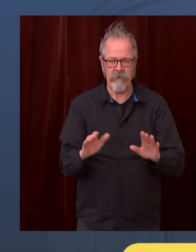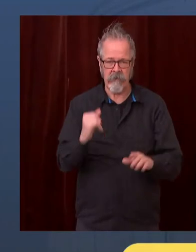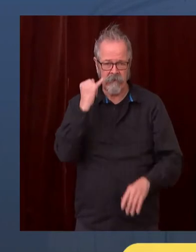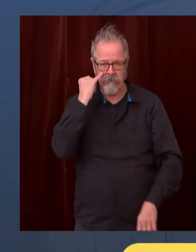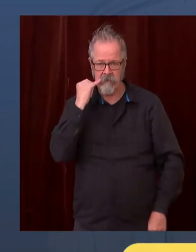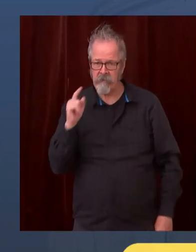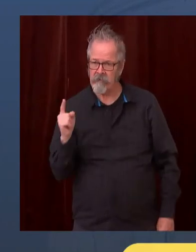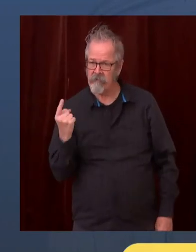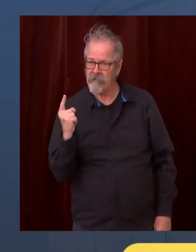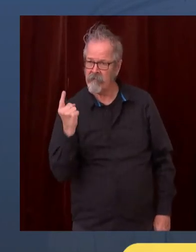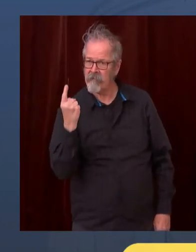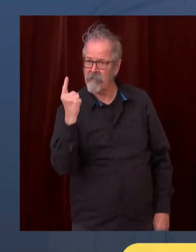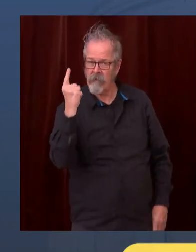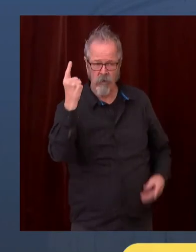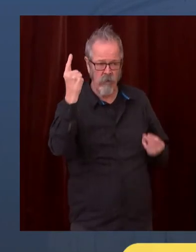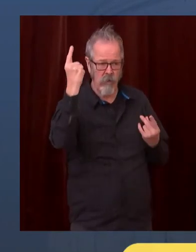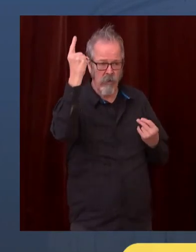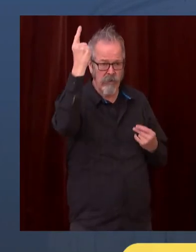your family and friends about this.